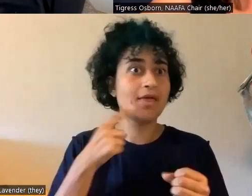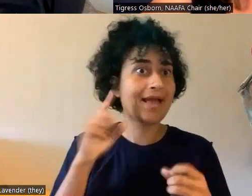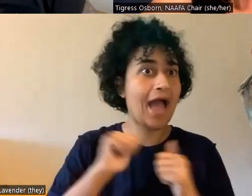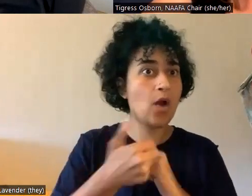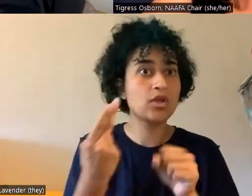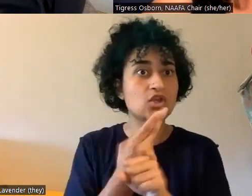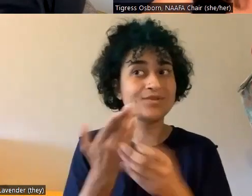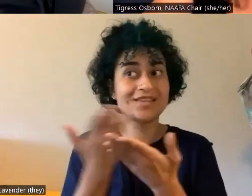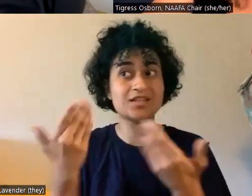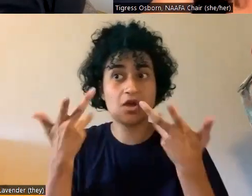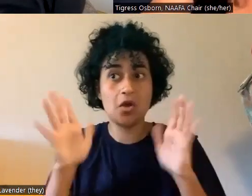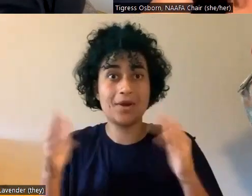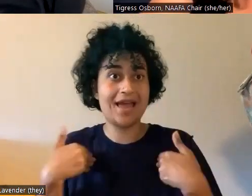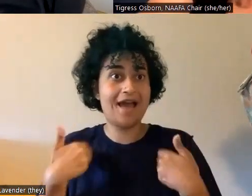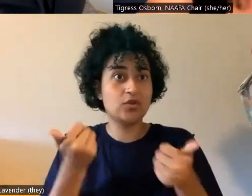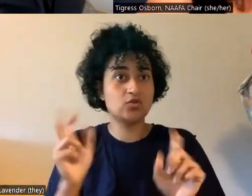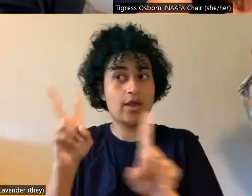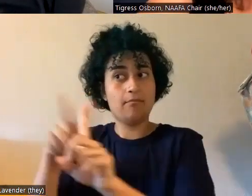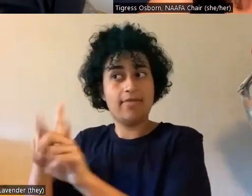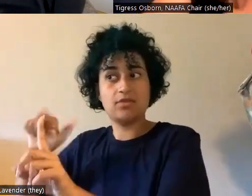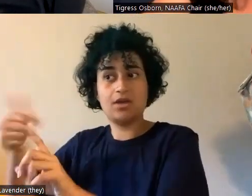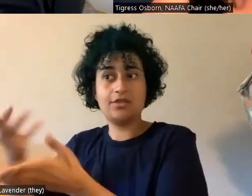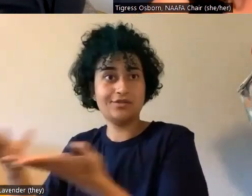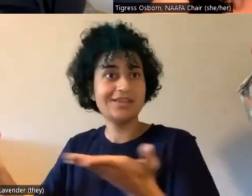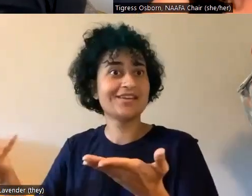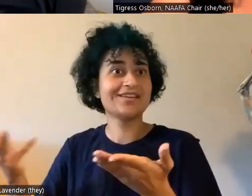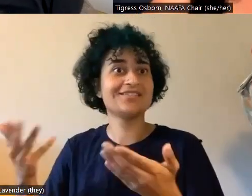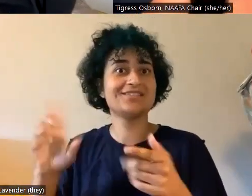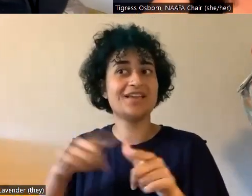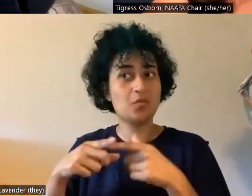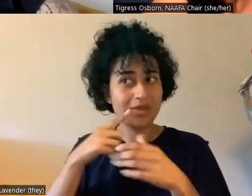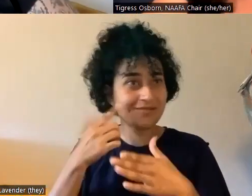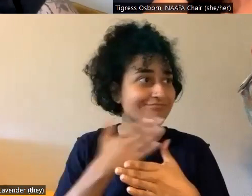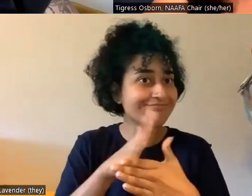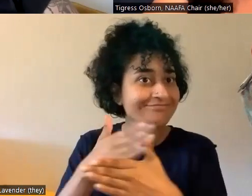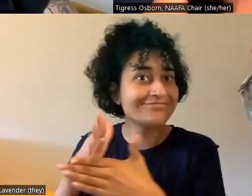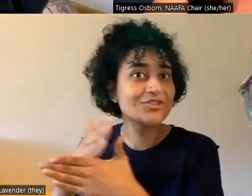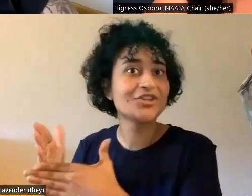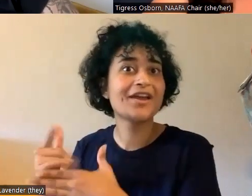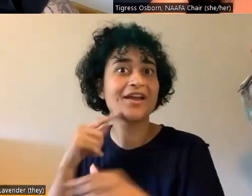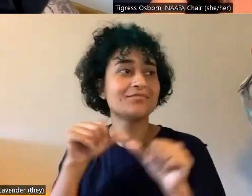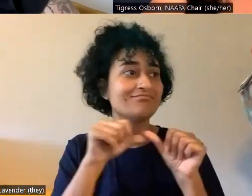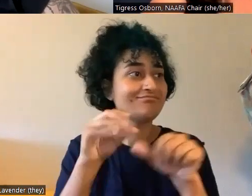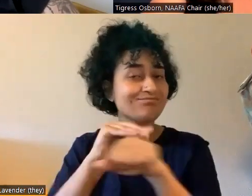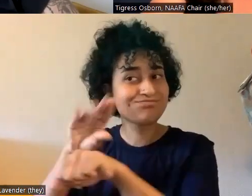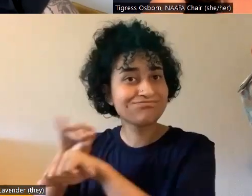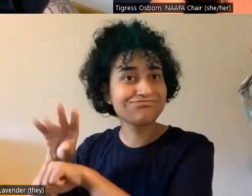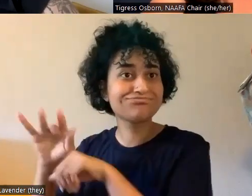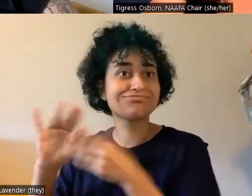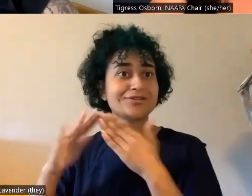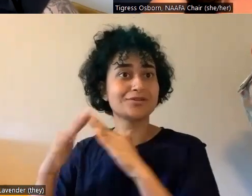and then, you know, continuing to, to share her, um, to, to continuing to share, um,